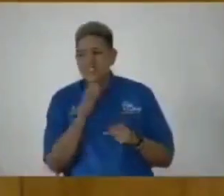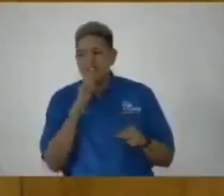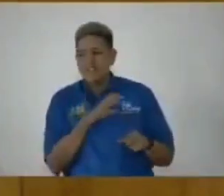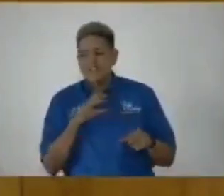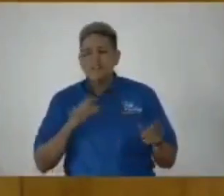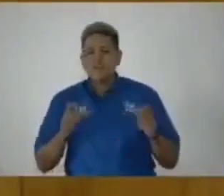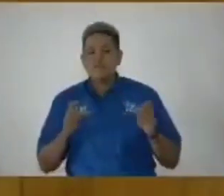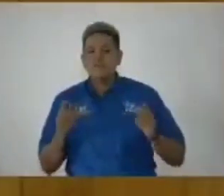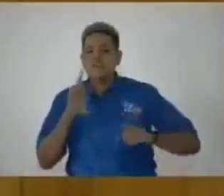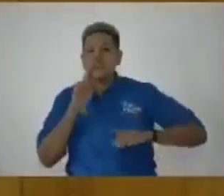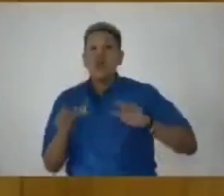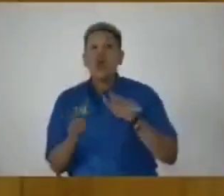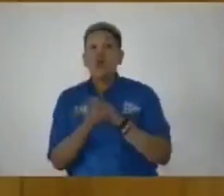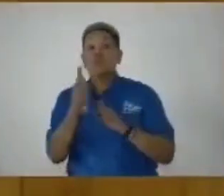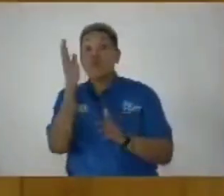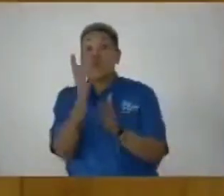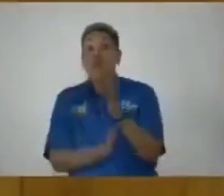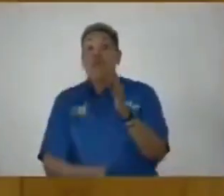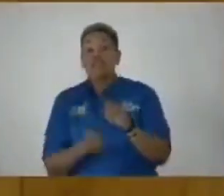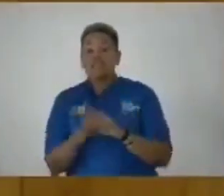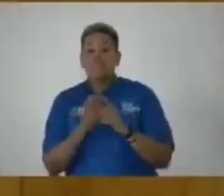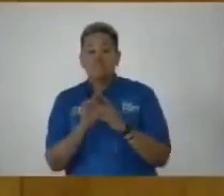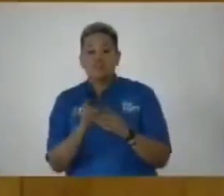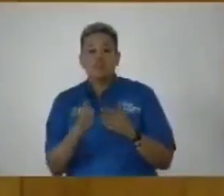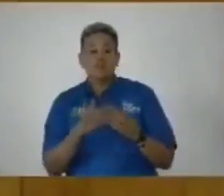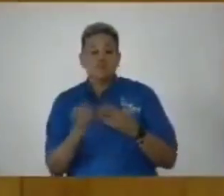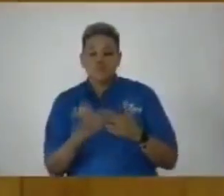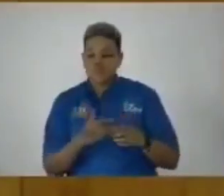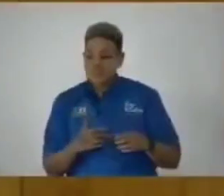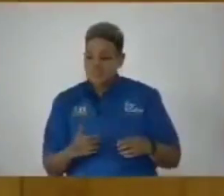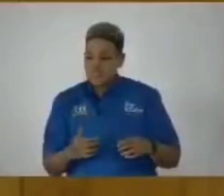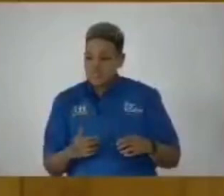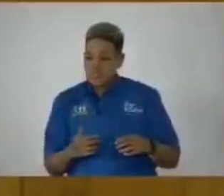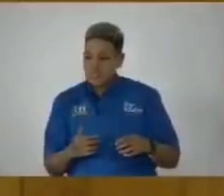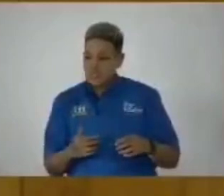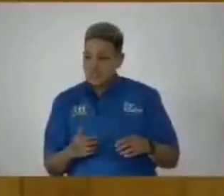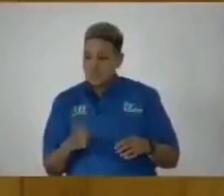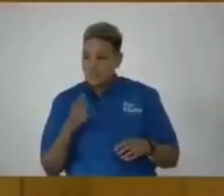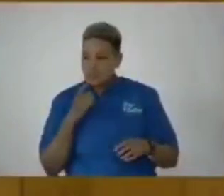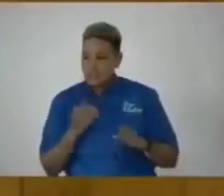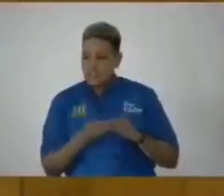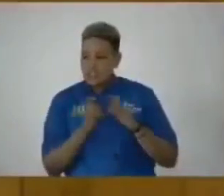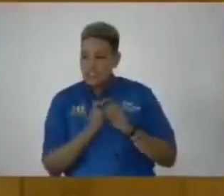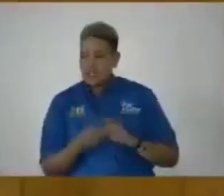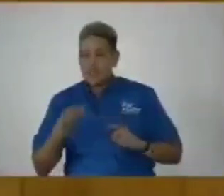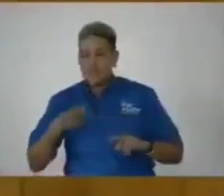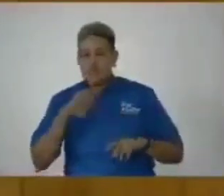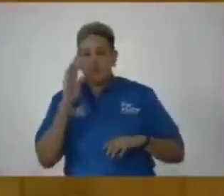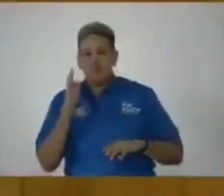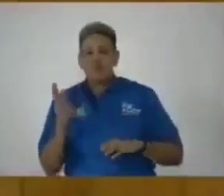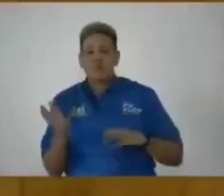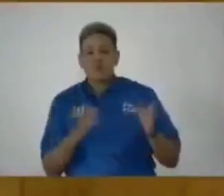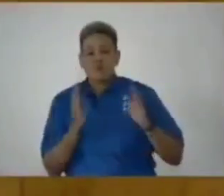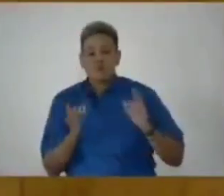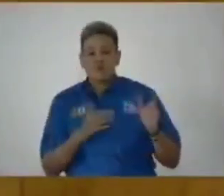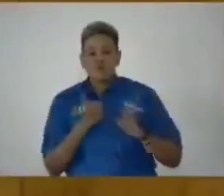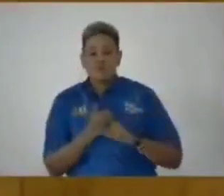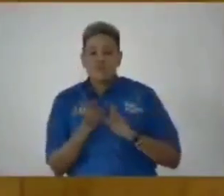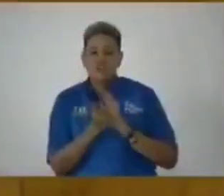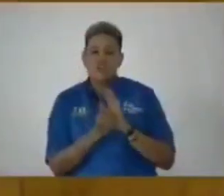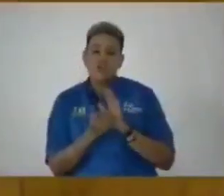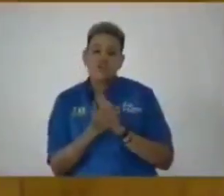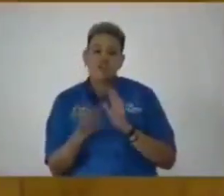comes to an end in relation to whether they can issue an addendum or not. And we will arate the Attorney